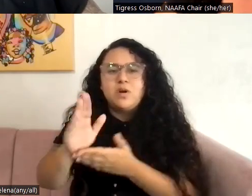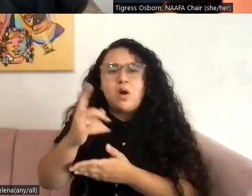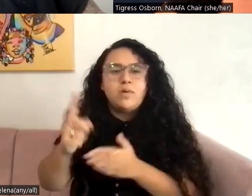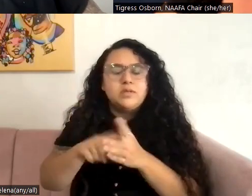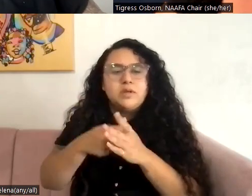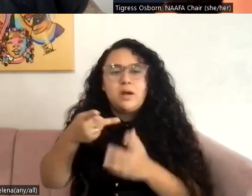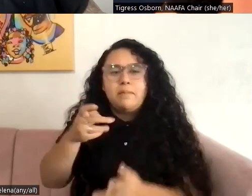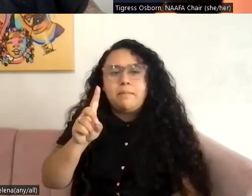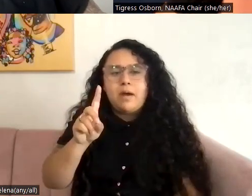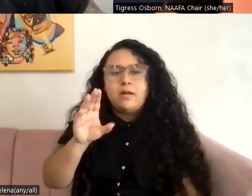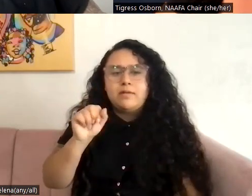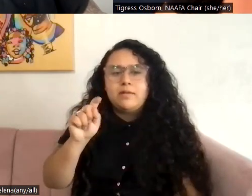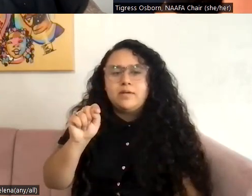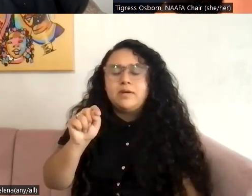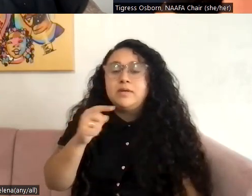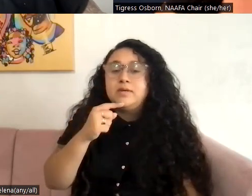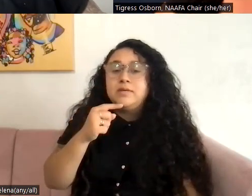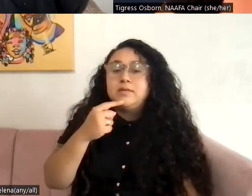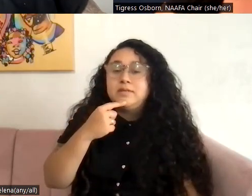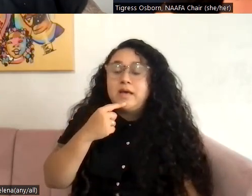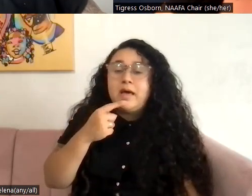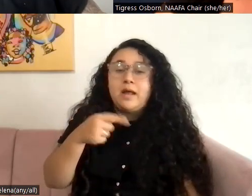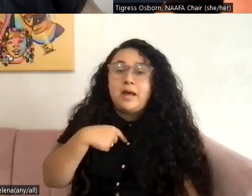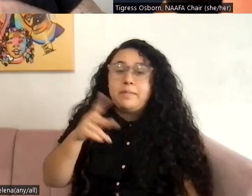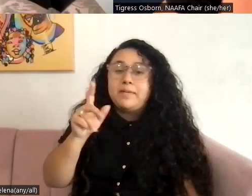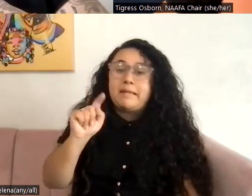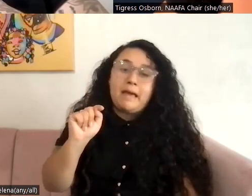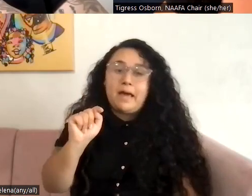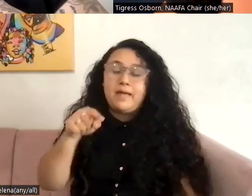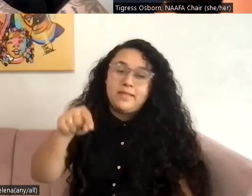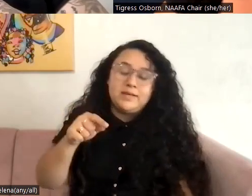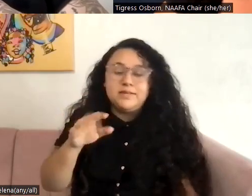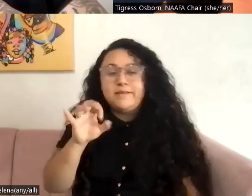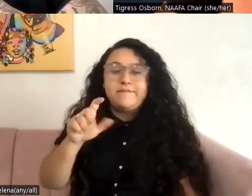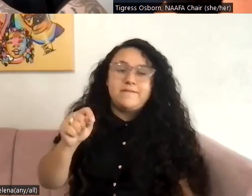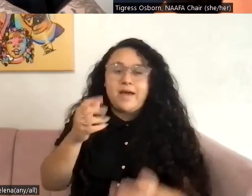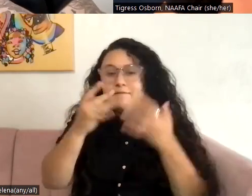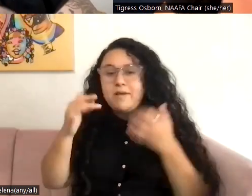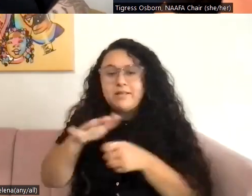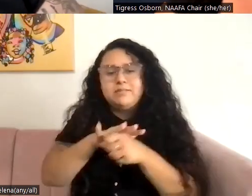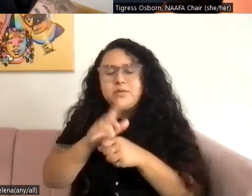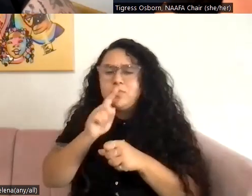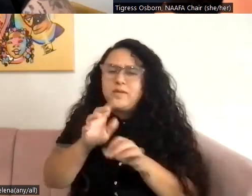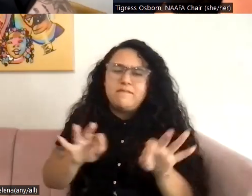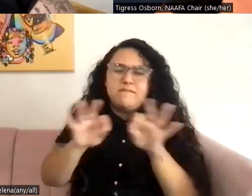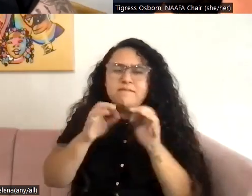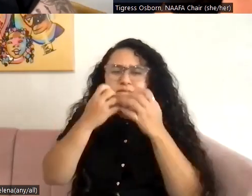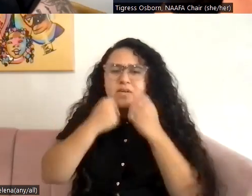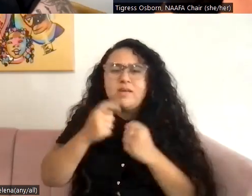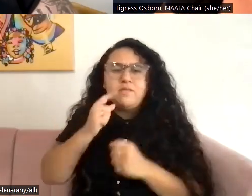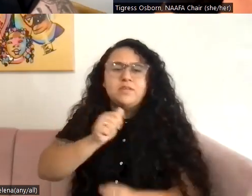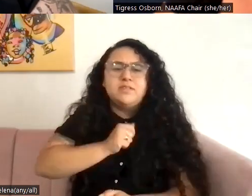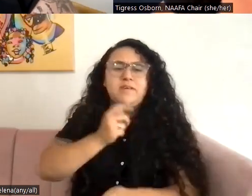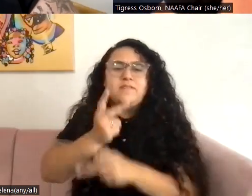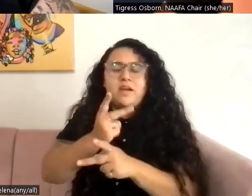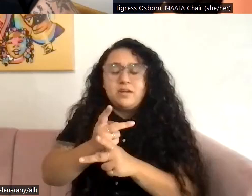by saying I'm Kat Pazze, and this is a fat friendly space and how valuable that is for self care tips. Because when you are